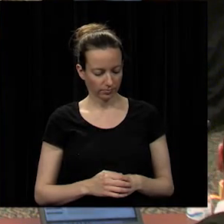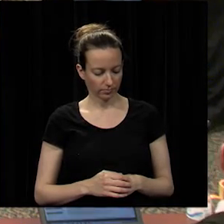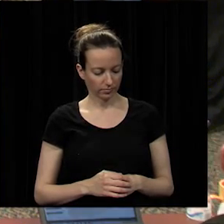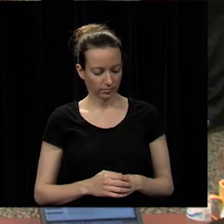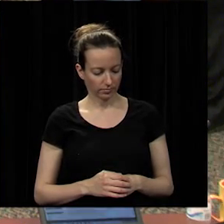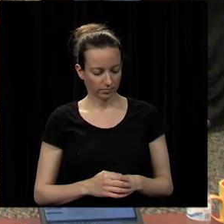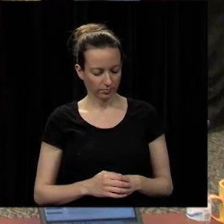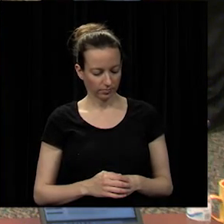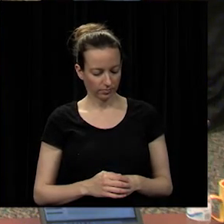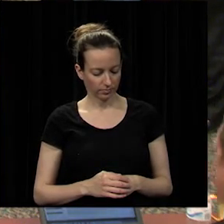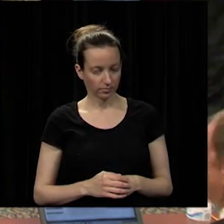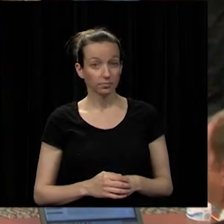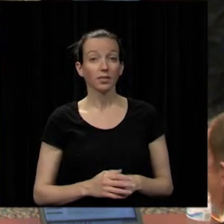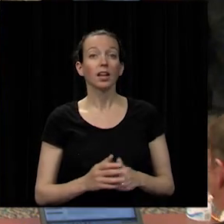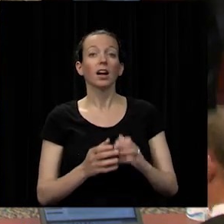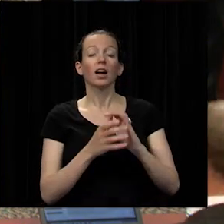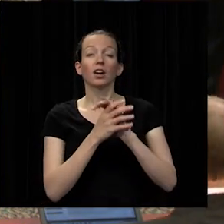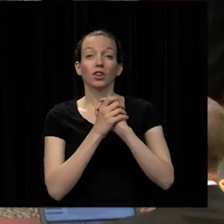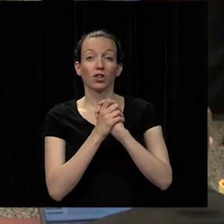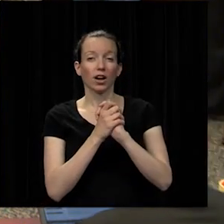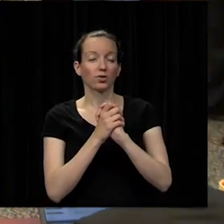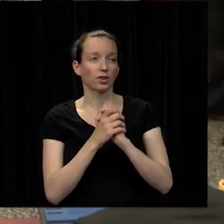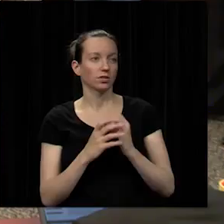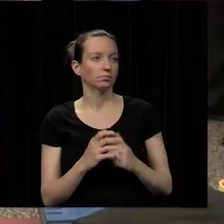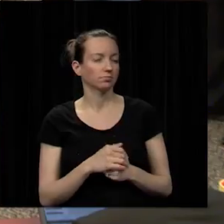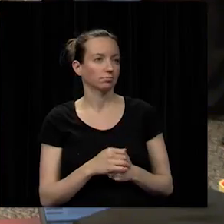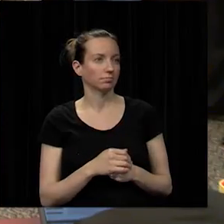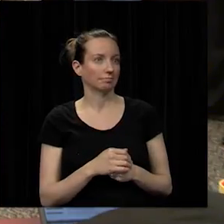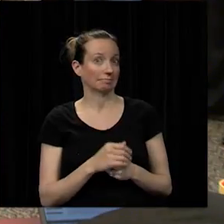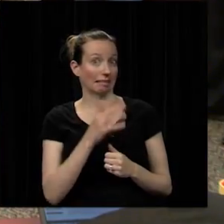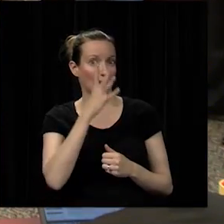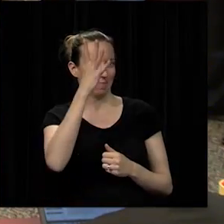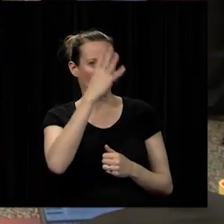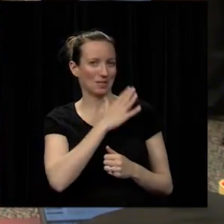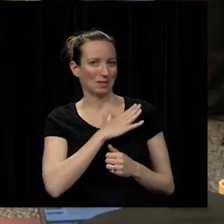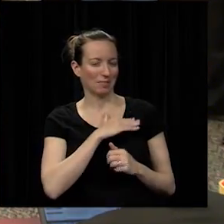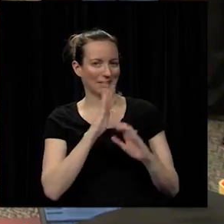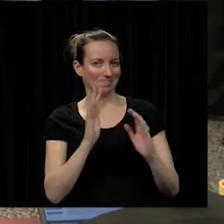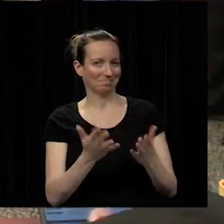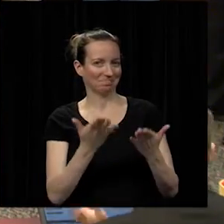competition congratulations and we'd love for your parents to stand to be recognized as well